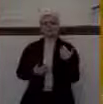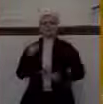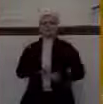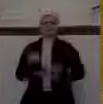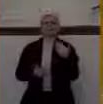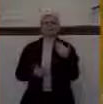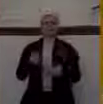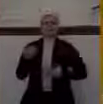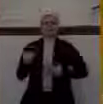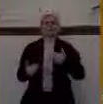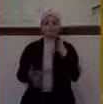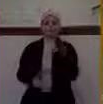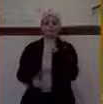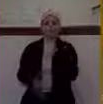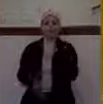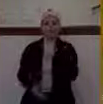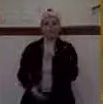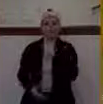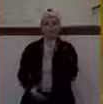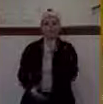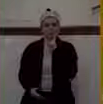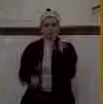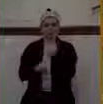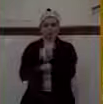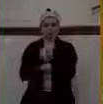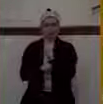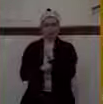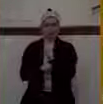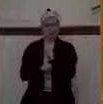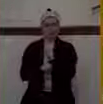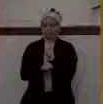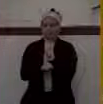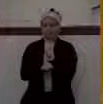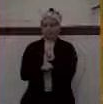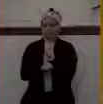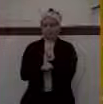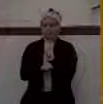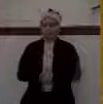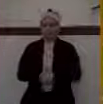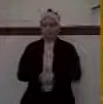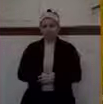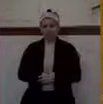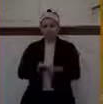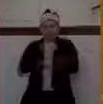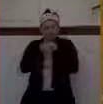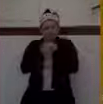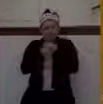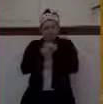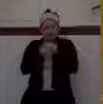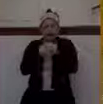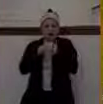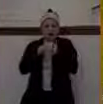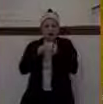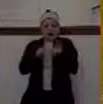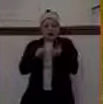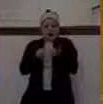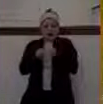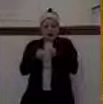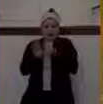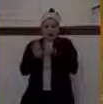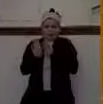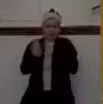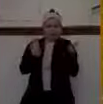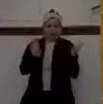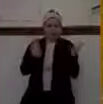we're not where we need to be. You say, how do we avoid getting to that place spiritually? This is where the Word of God comes